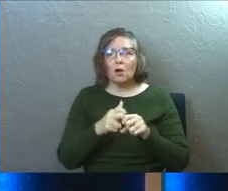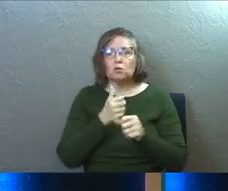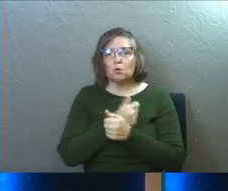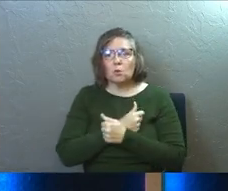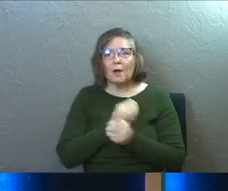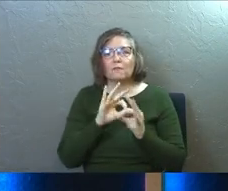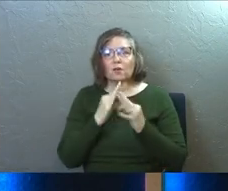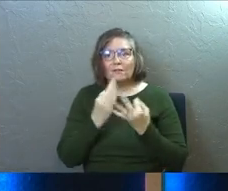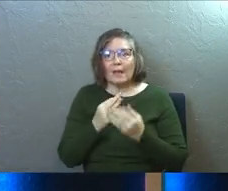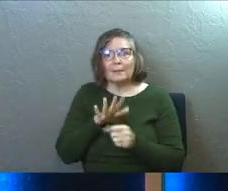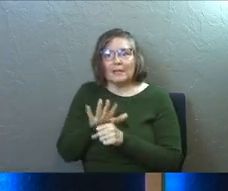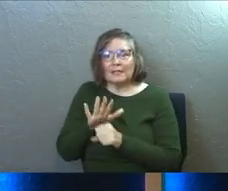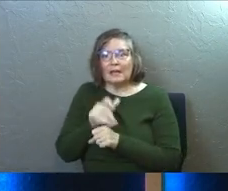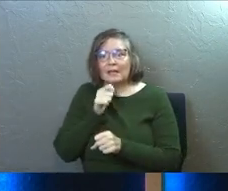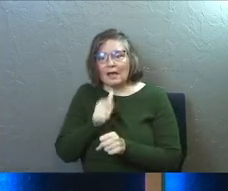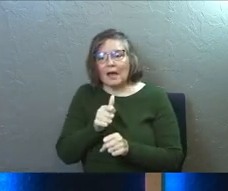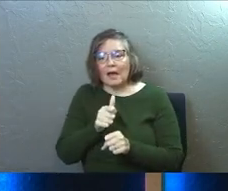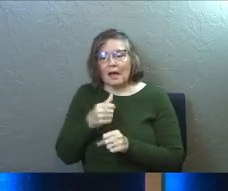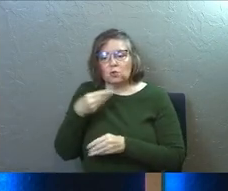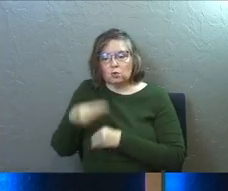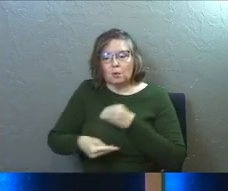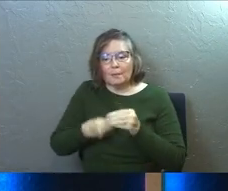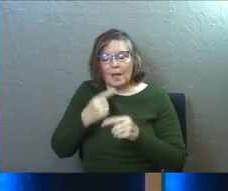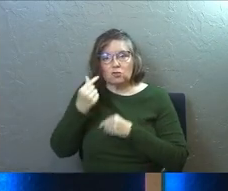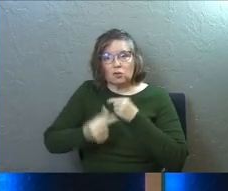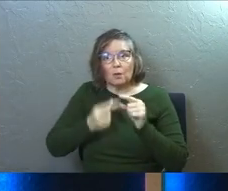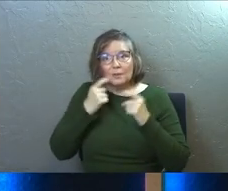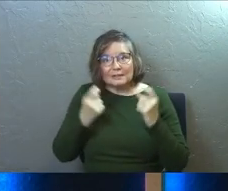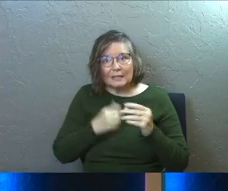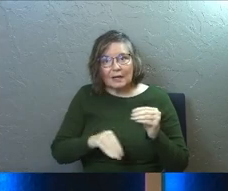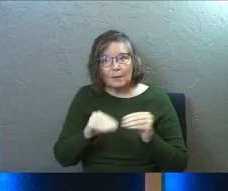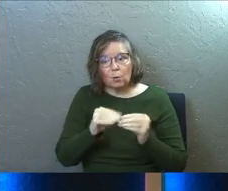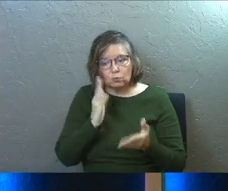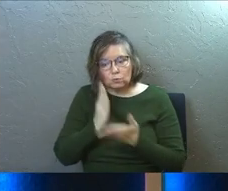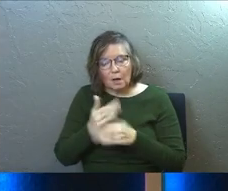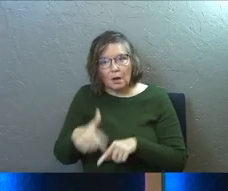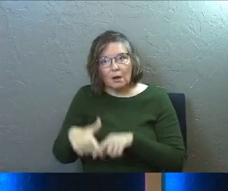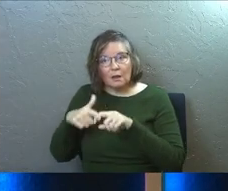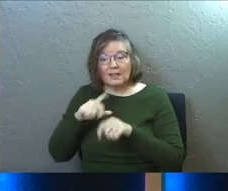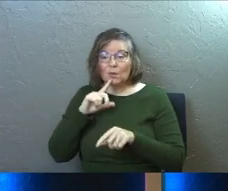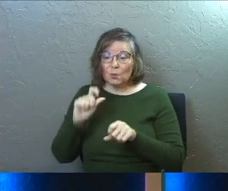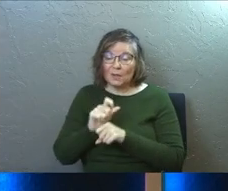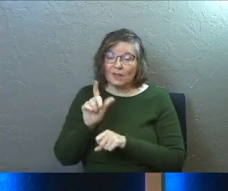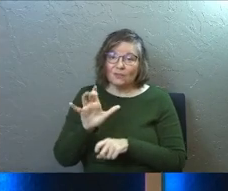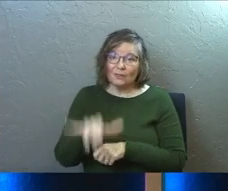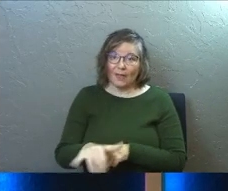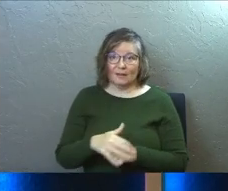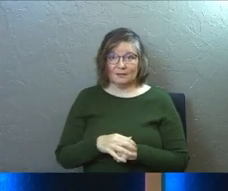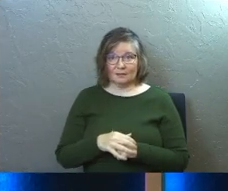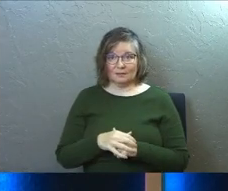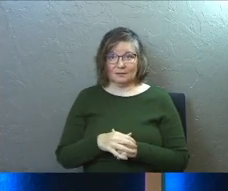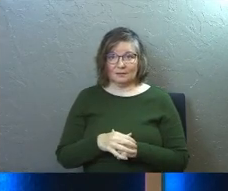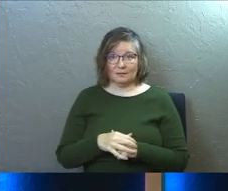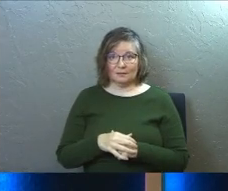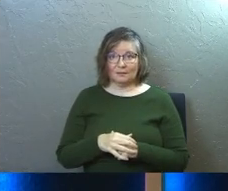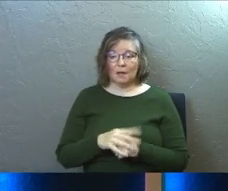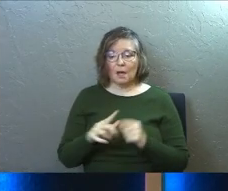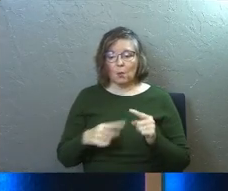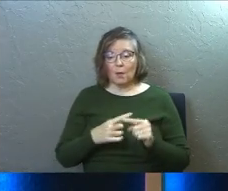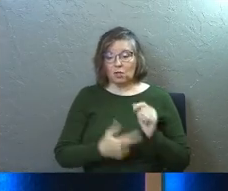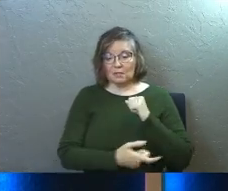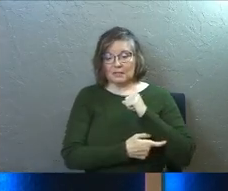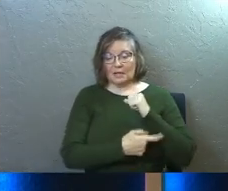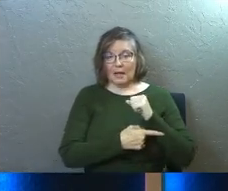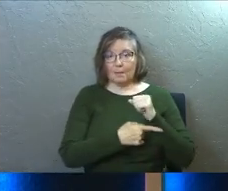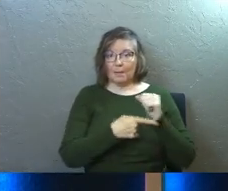hard to love your family enough not to pass generational sin down anymore. That's what you've really got to do. And when you're